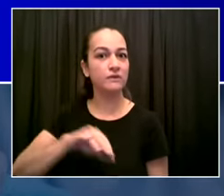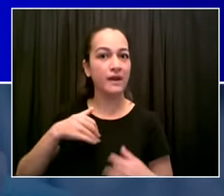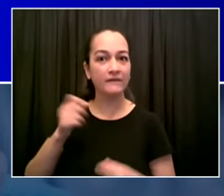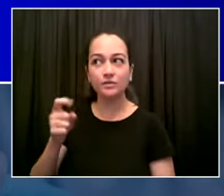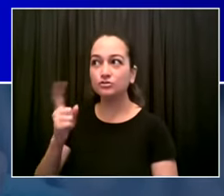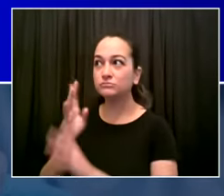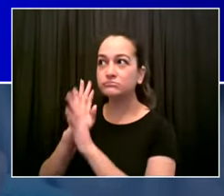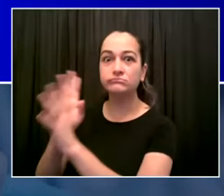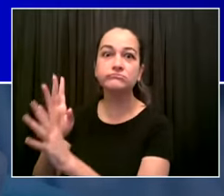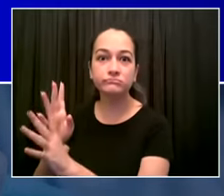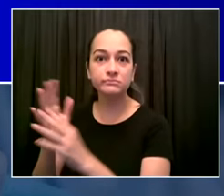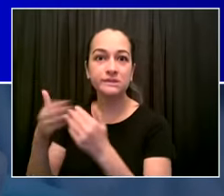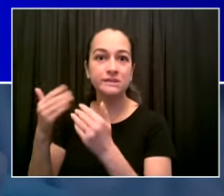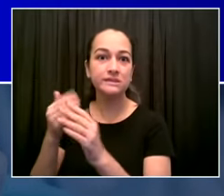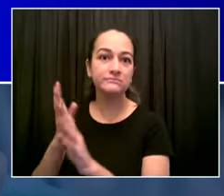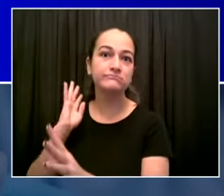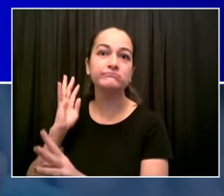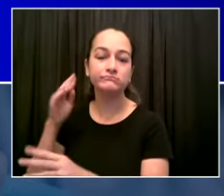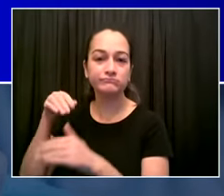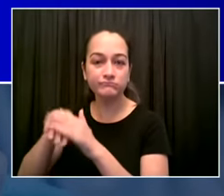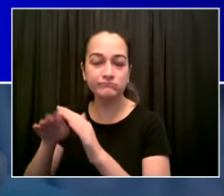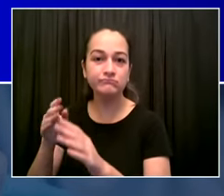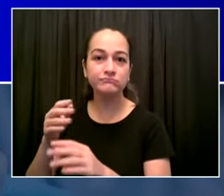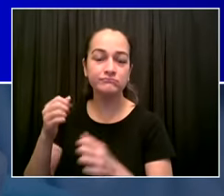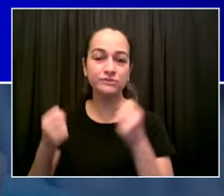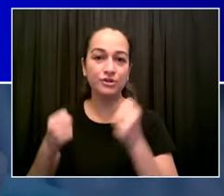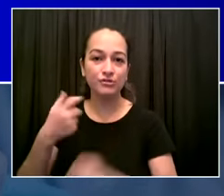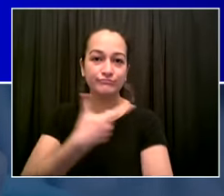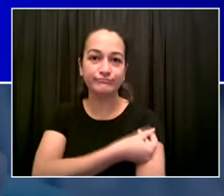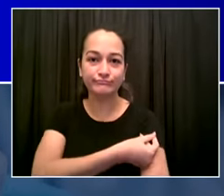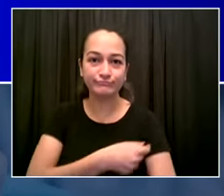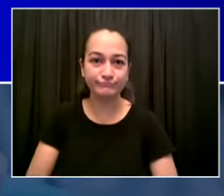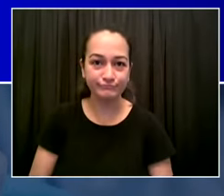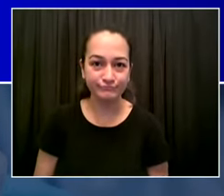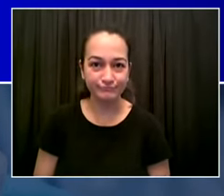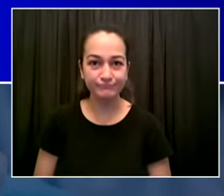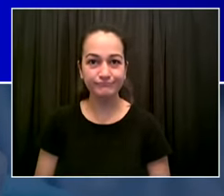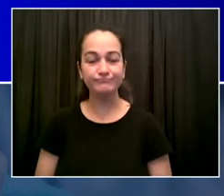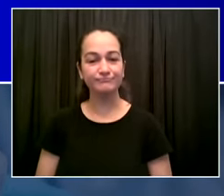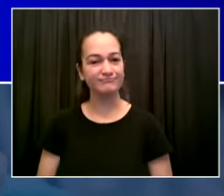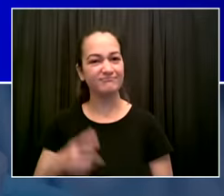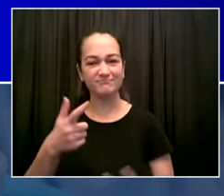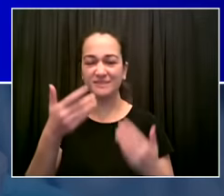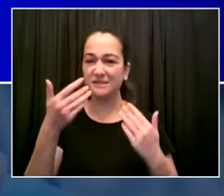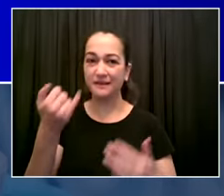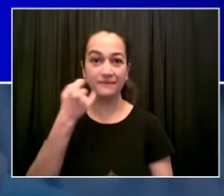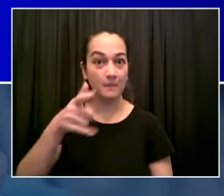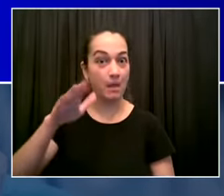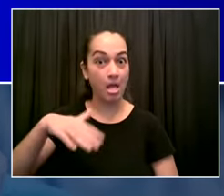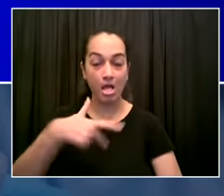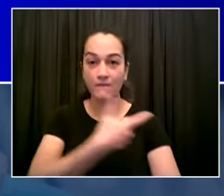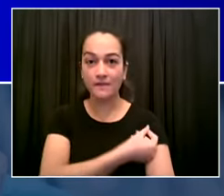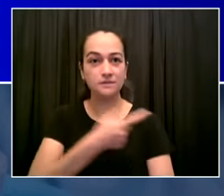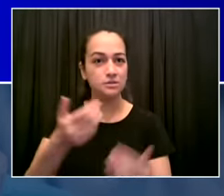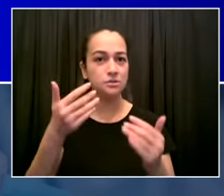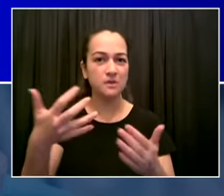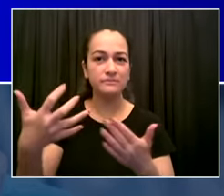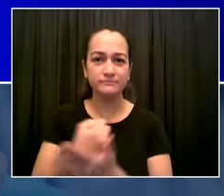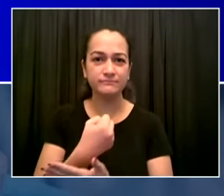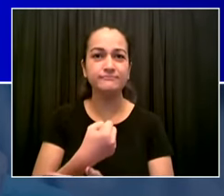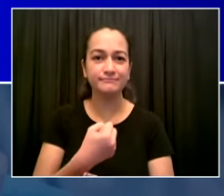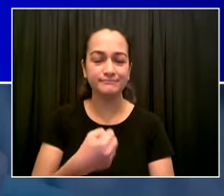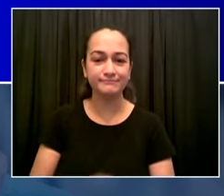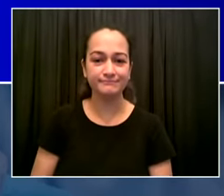doses at mobile sites this is a game changer you're going to see a lot more of them and this week in staten island we're going to put a heavy